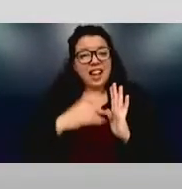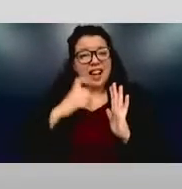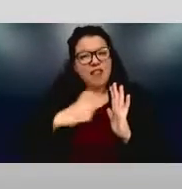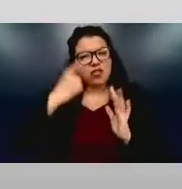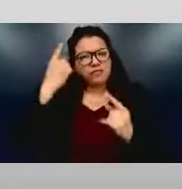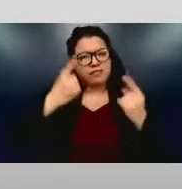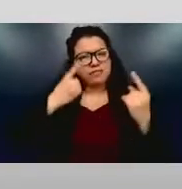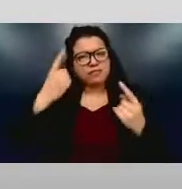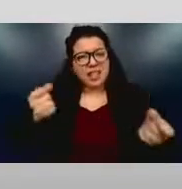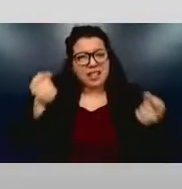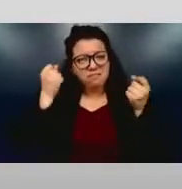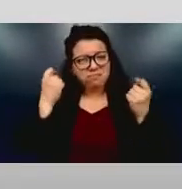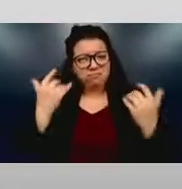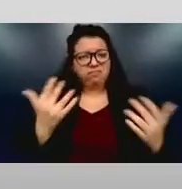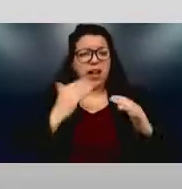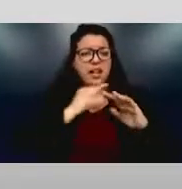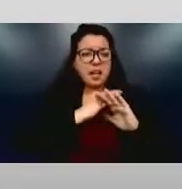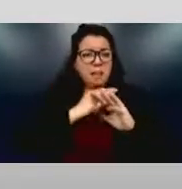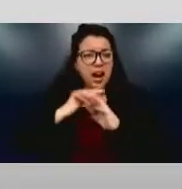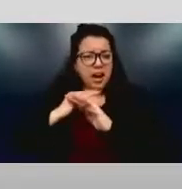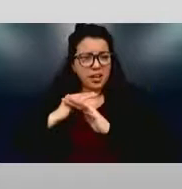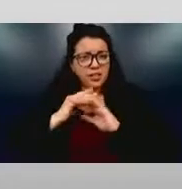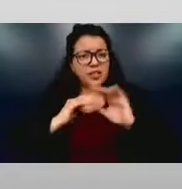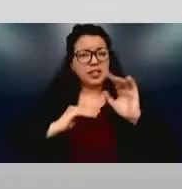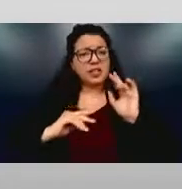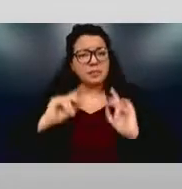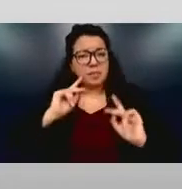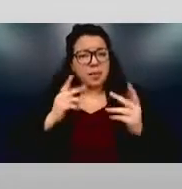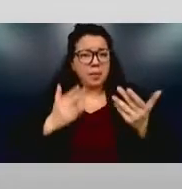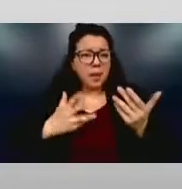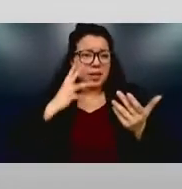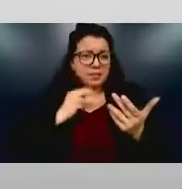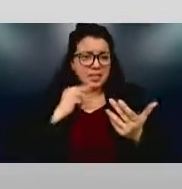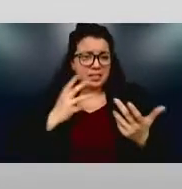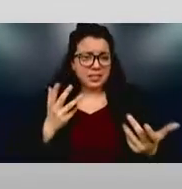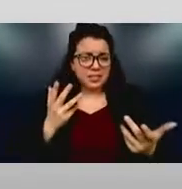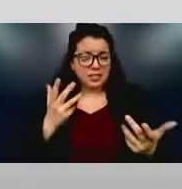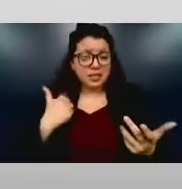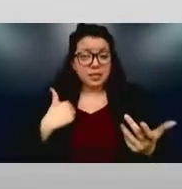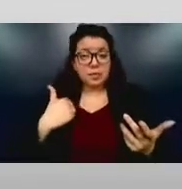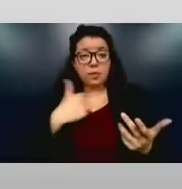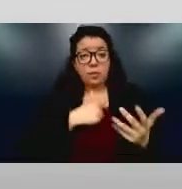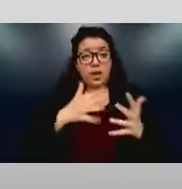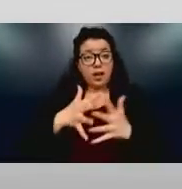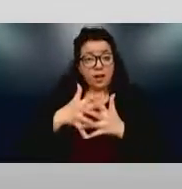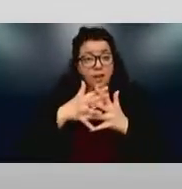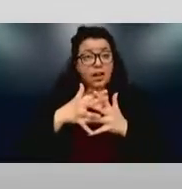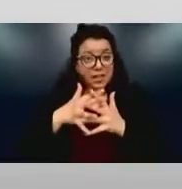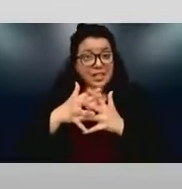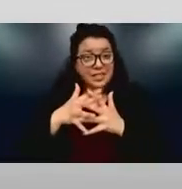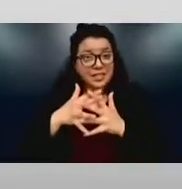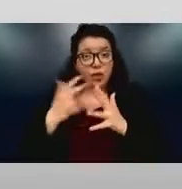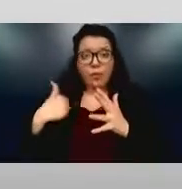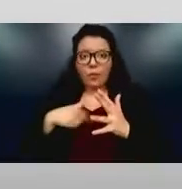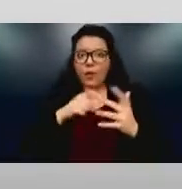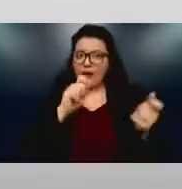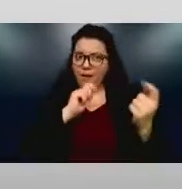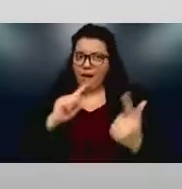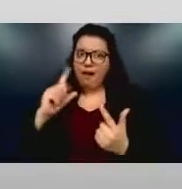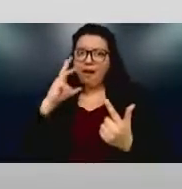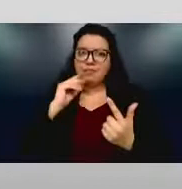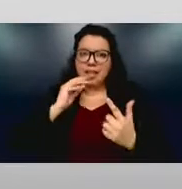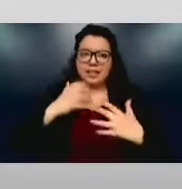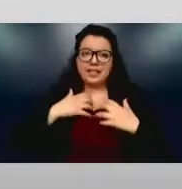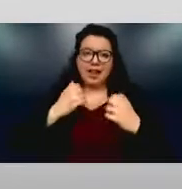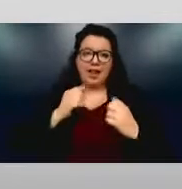barriers that somebody can come up against. And, I mean, as most Americans, I mean, we're all in the healthcare boat, really. And it's a really huge discussion.